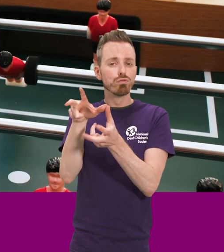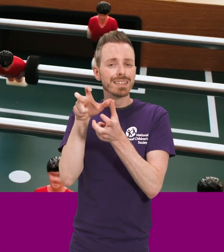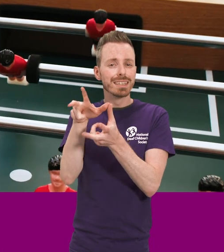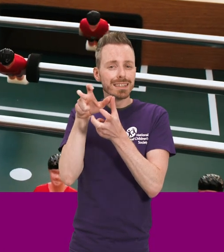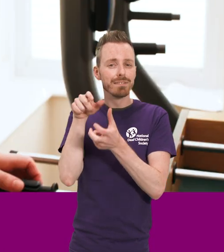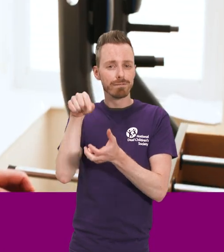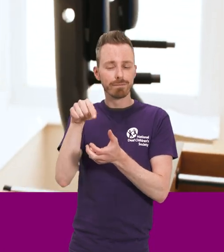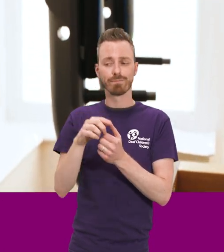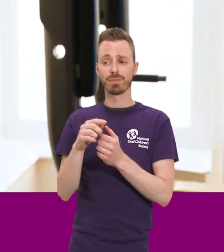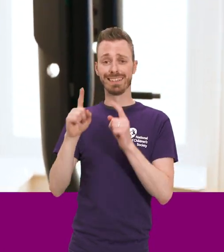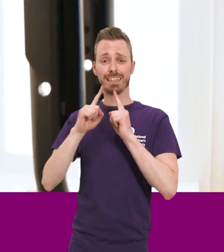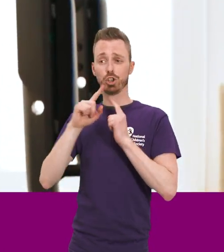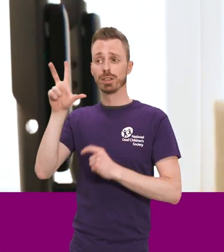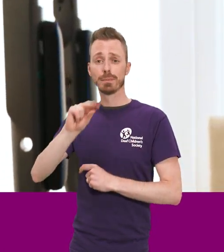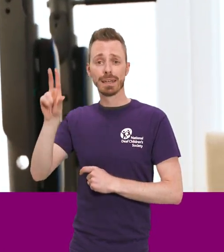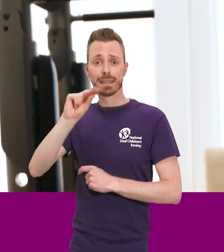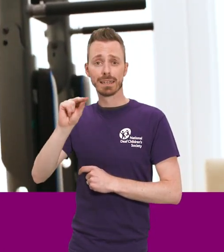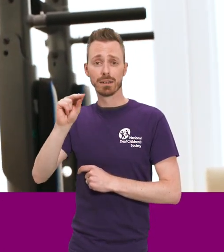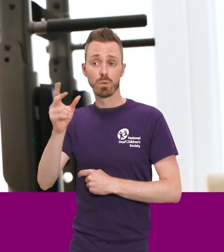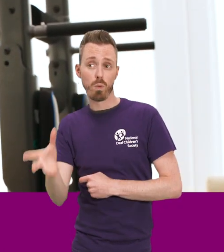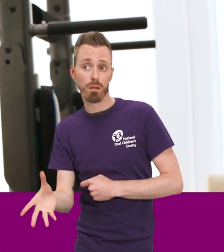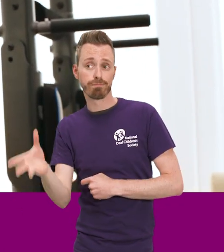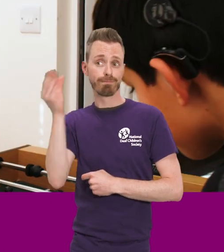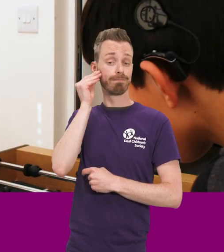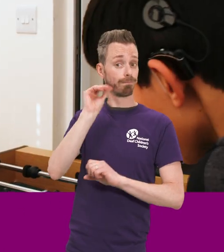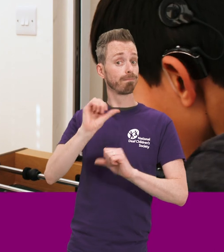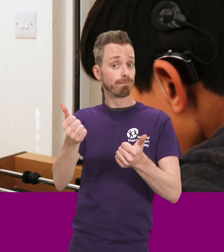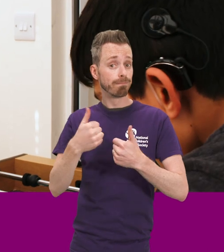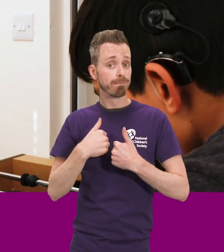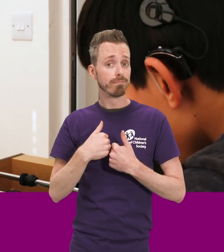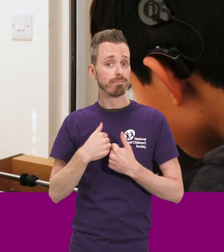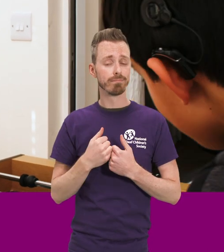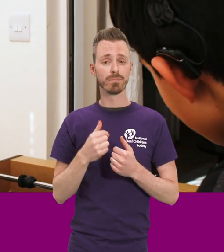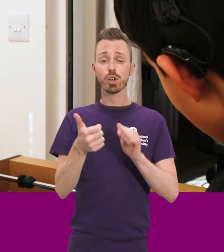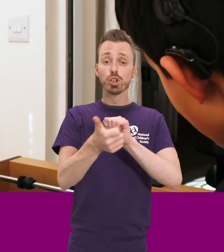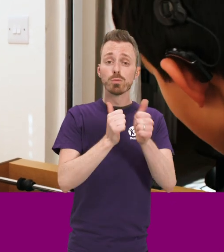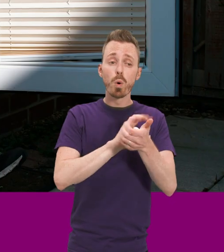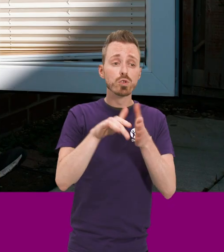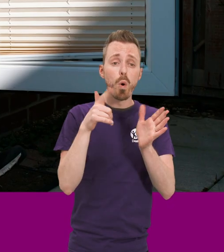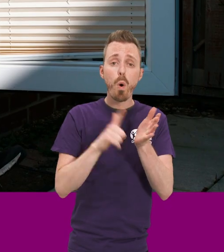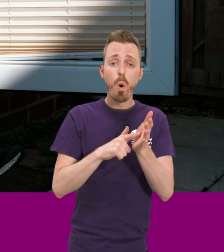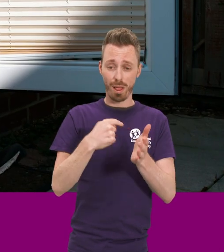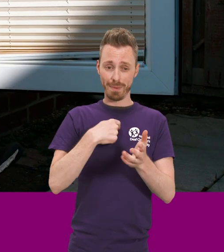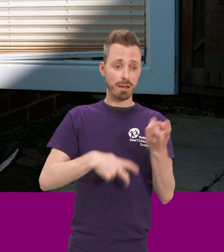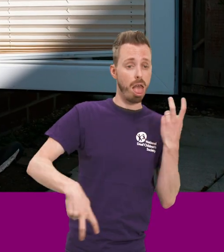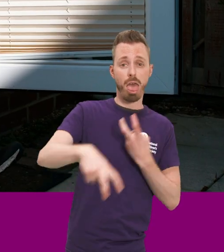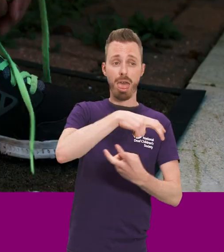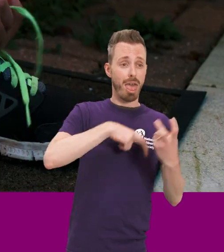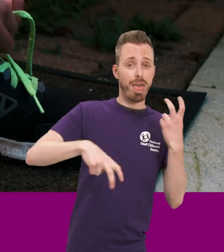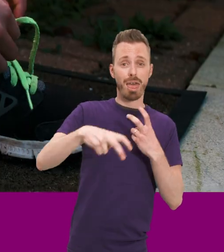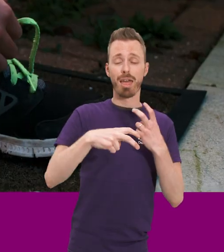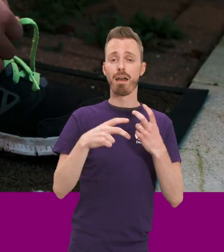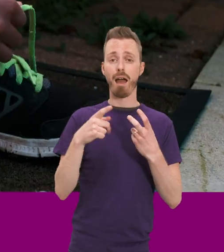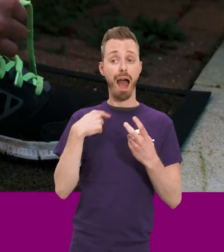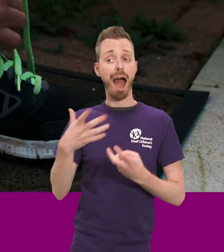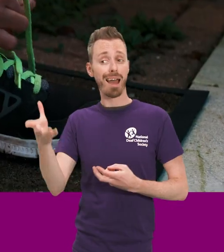When the teacher's saying something I can hear what they're saying. If we're in the sports hall and